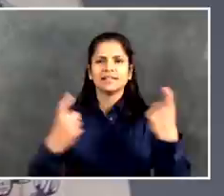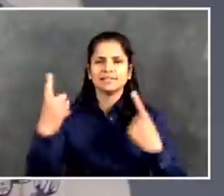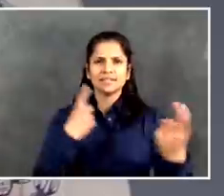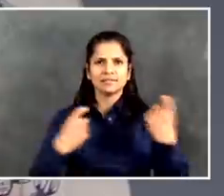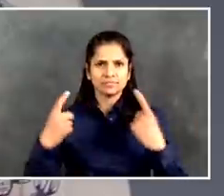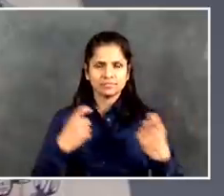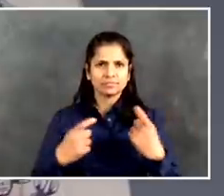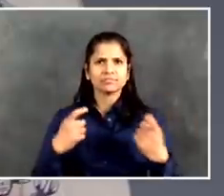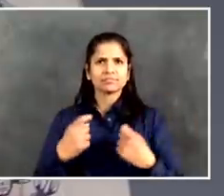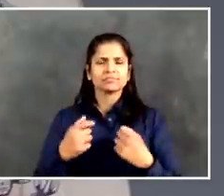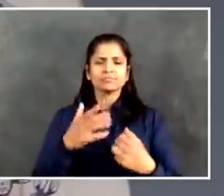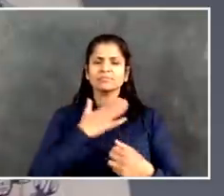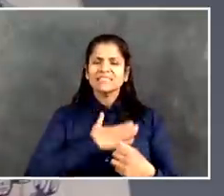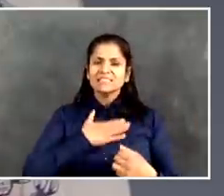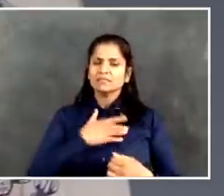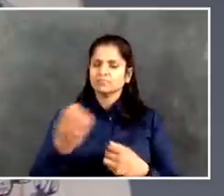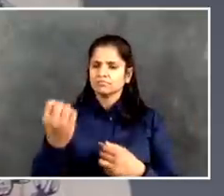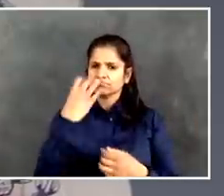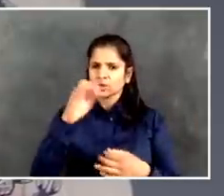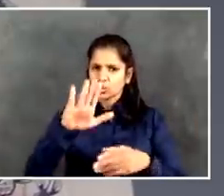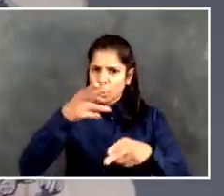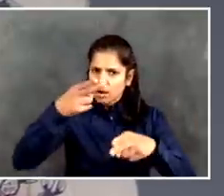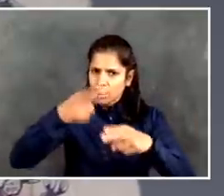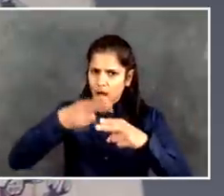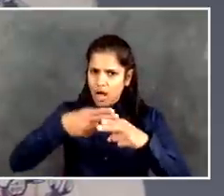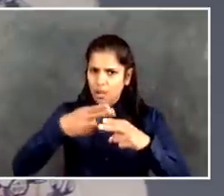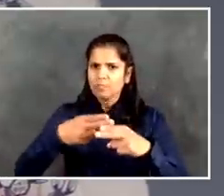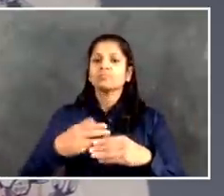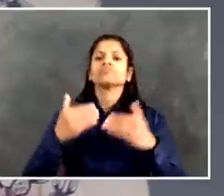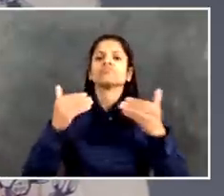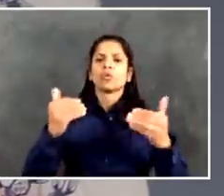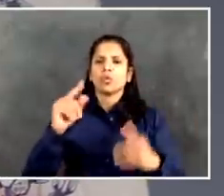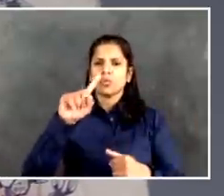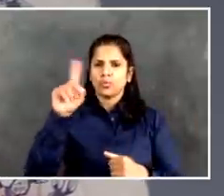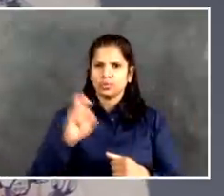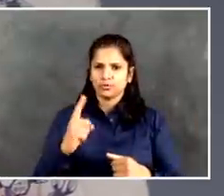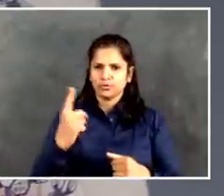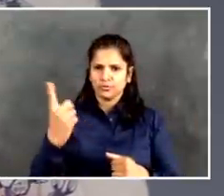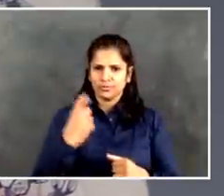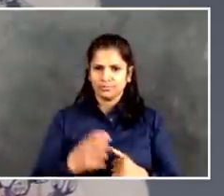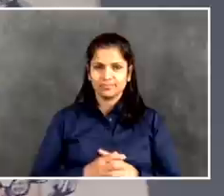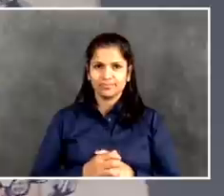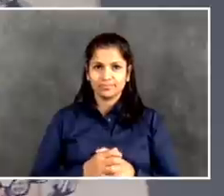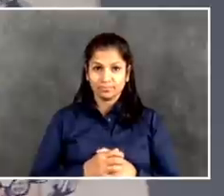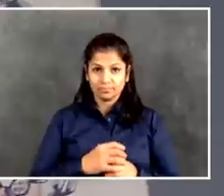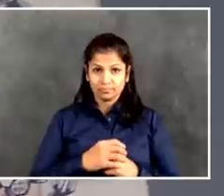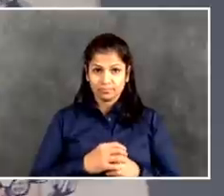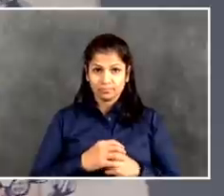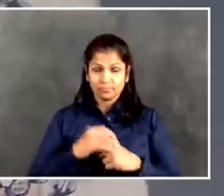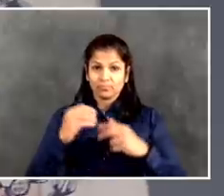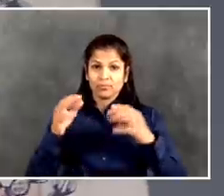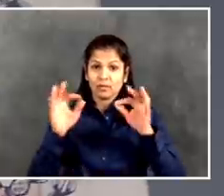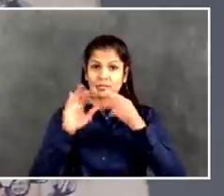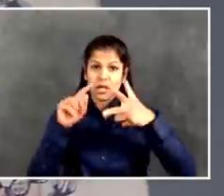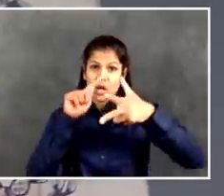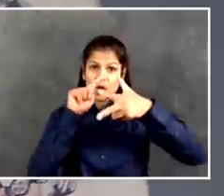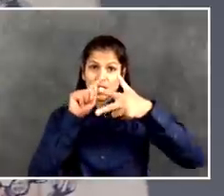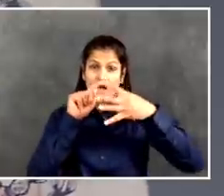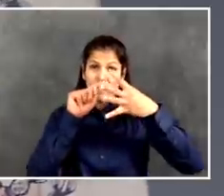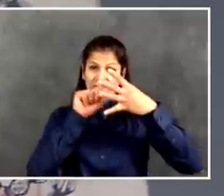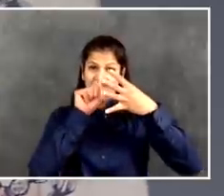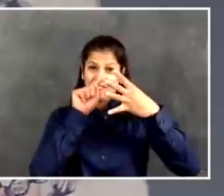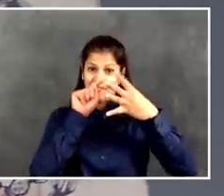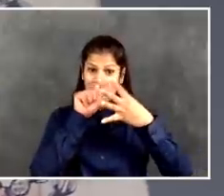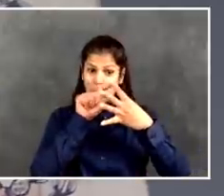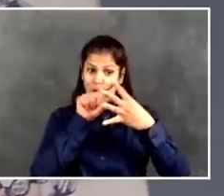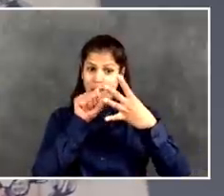journalist. Quick reminder for folks that we have Dr. Barbeau, Dr. Dasgalakis, and Dr. Katz, and Dr. Varma on the phone. And our first